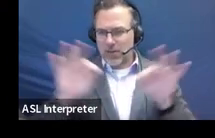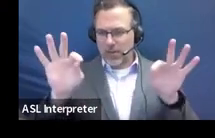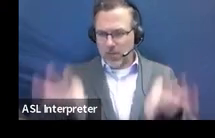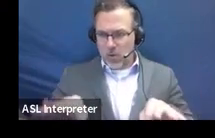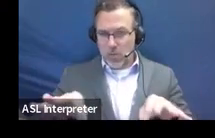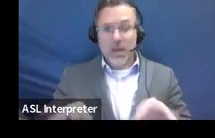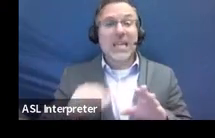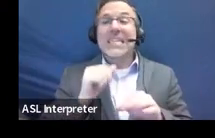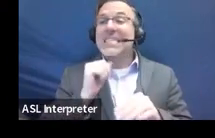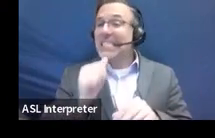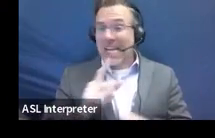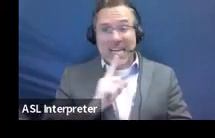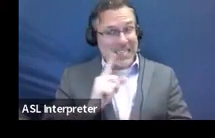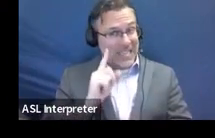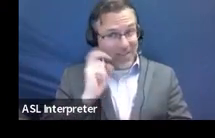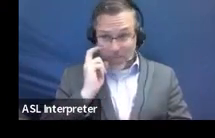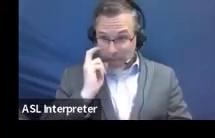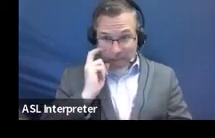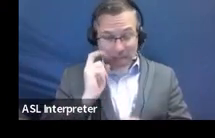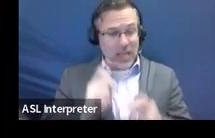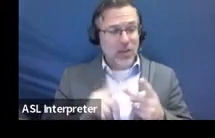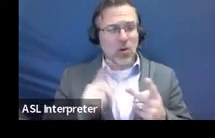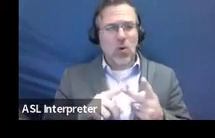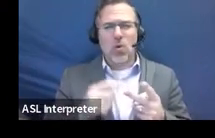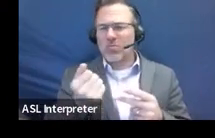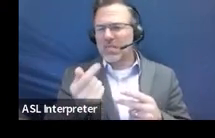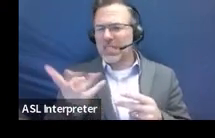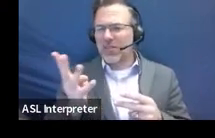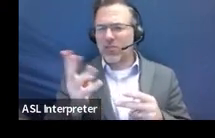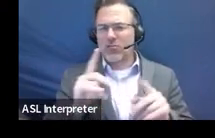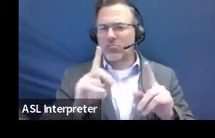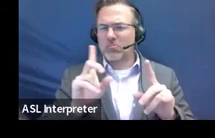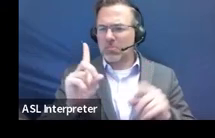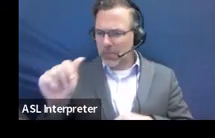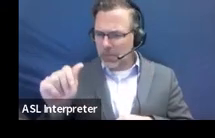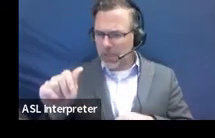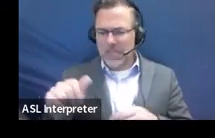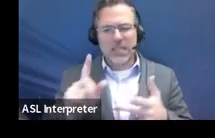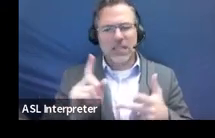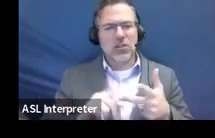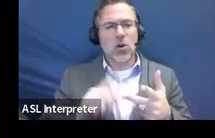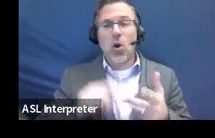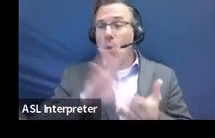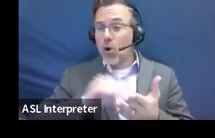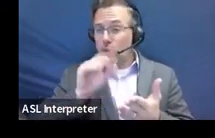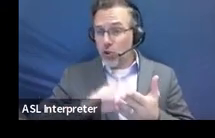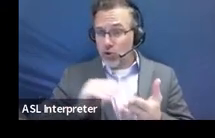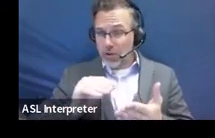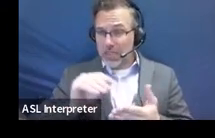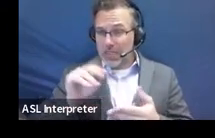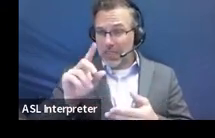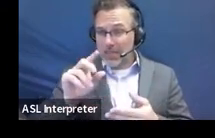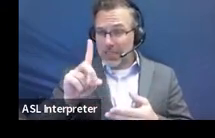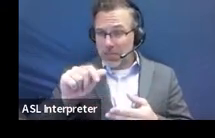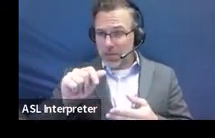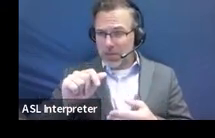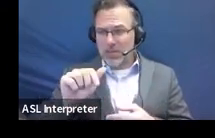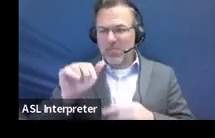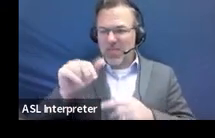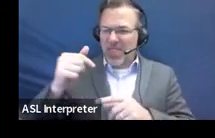students with deafblindness, multiple disabilities, and specific learning disability, because specific learning disability has its own form.